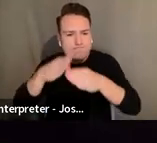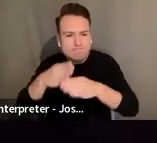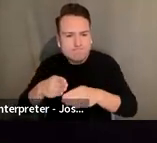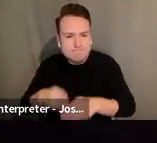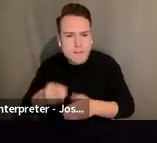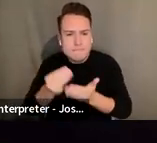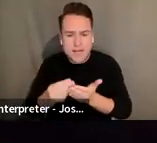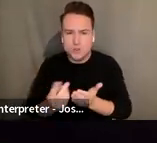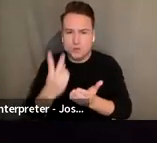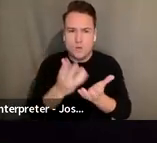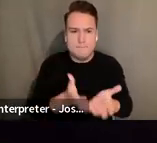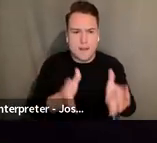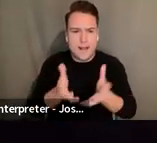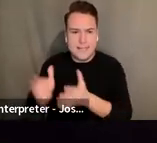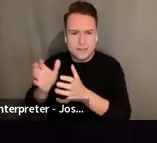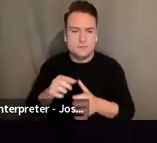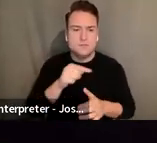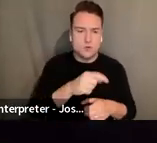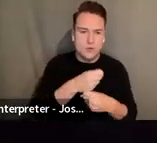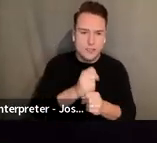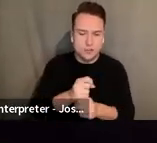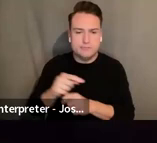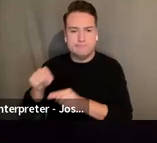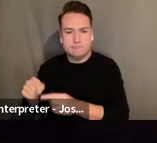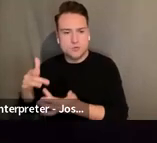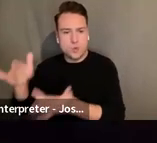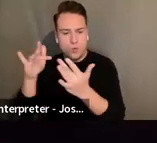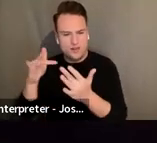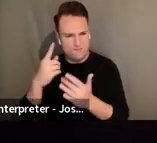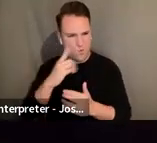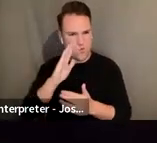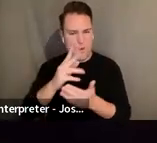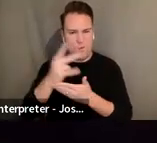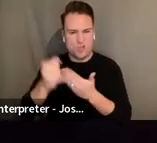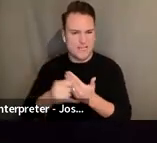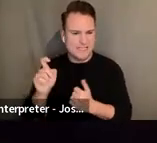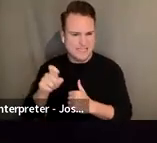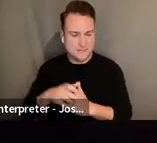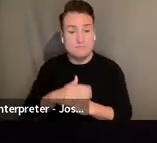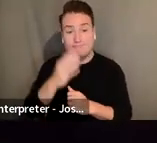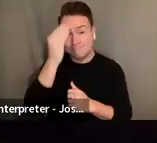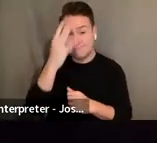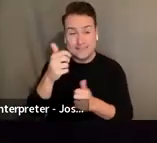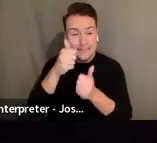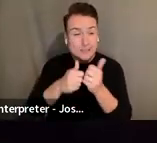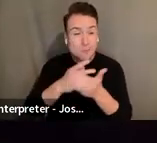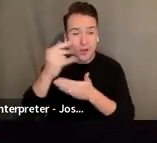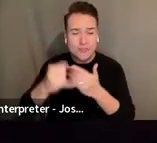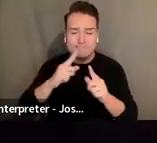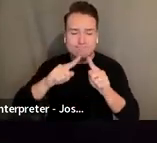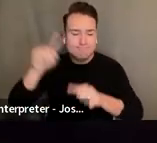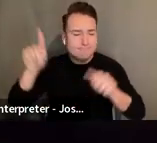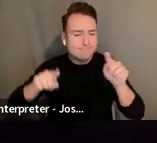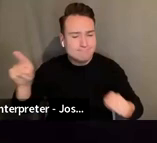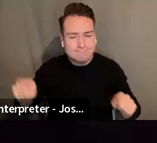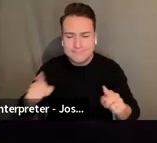buckets, according to need the needs of the individual project. Each project is different. So we really base those numbers